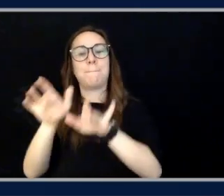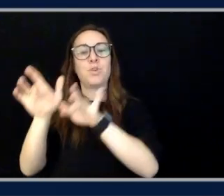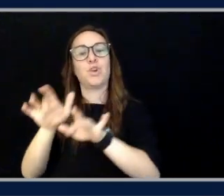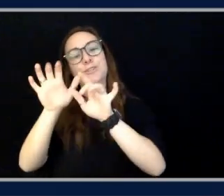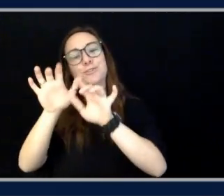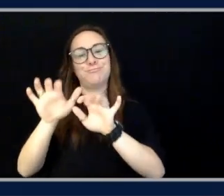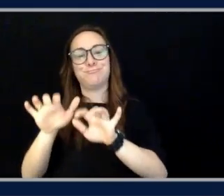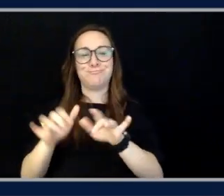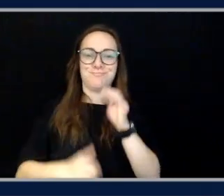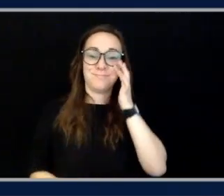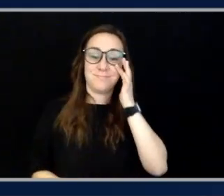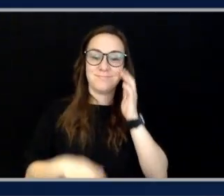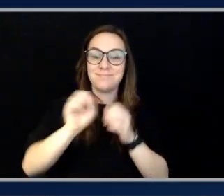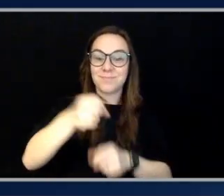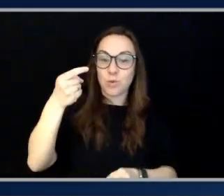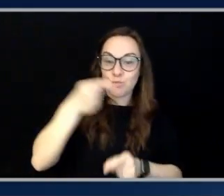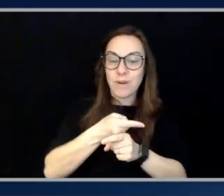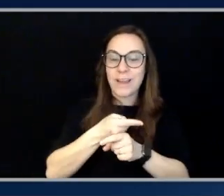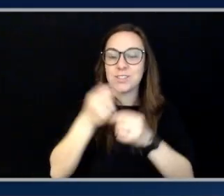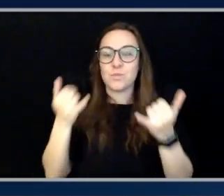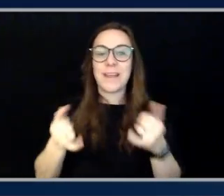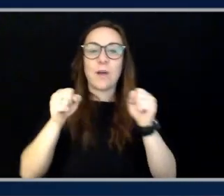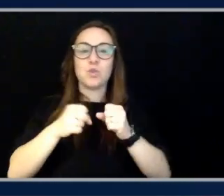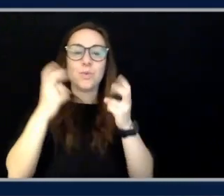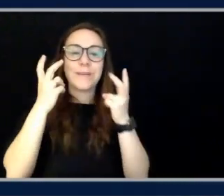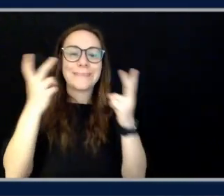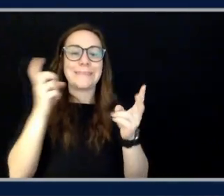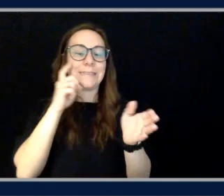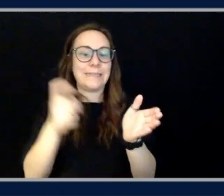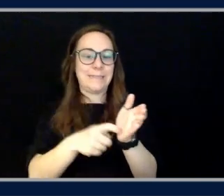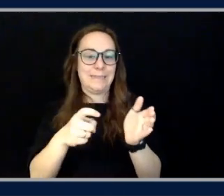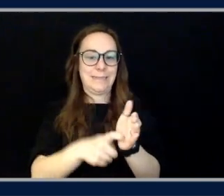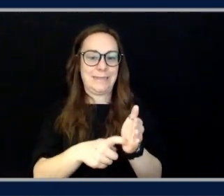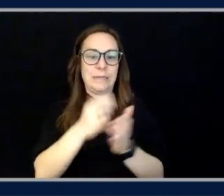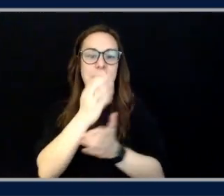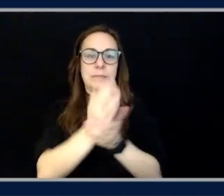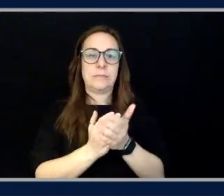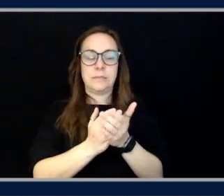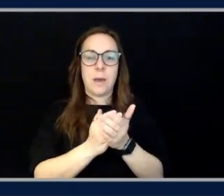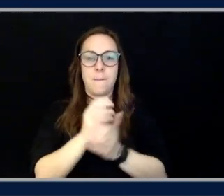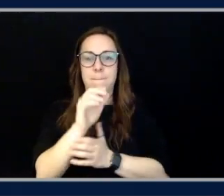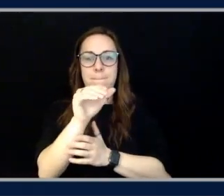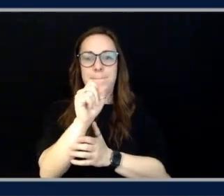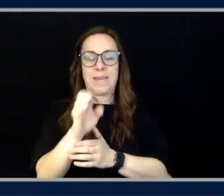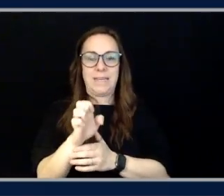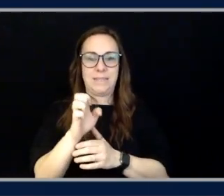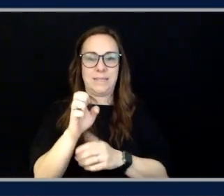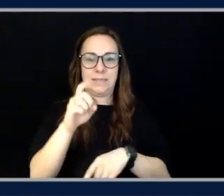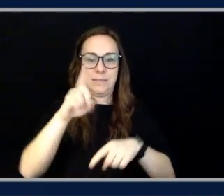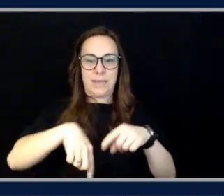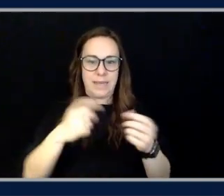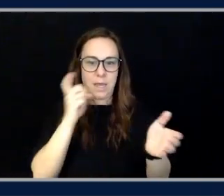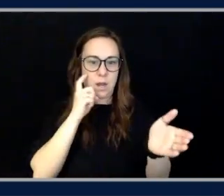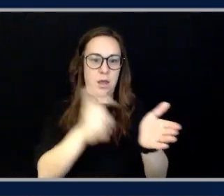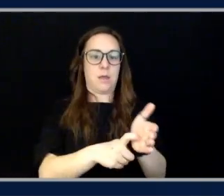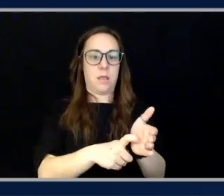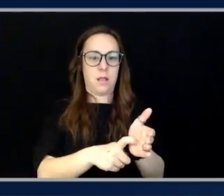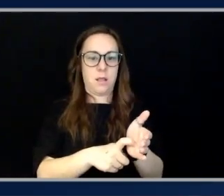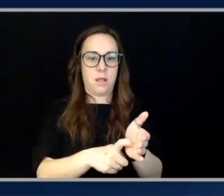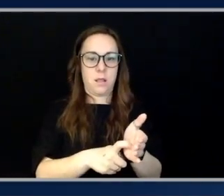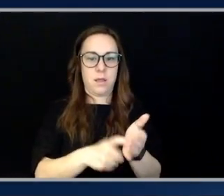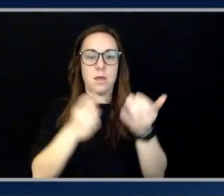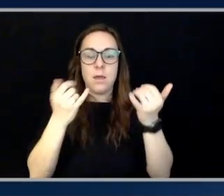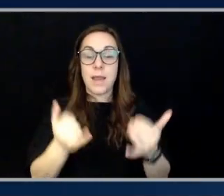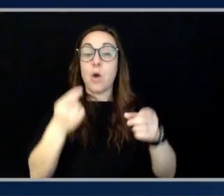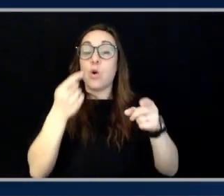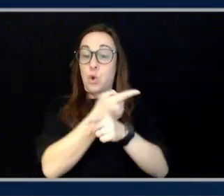and identify cases where the use case cannot be enabled based on the input. And you can see it's correctly parsed the information.